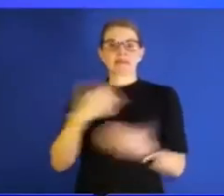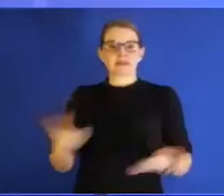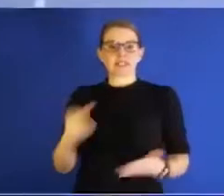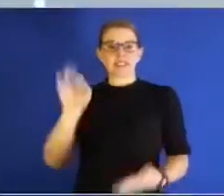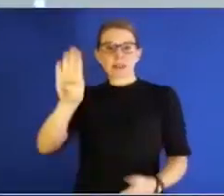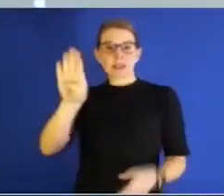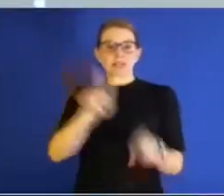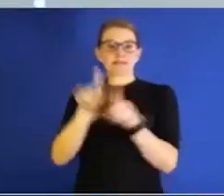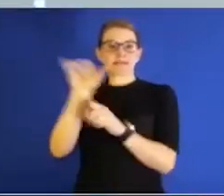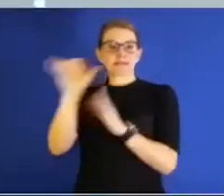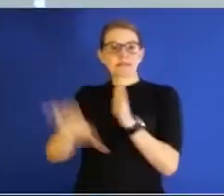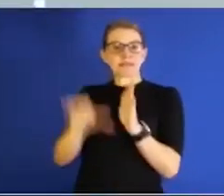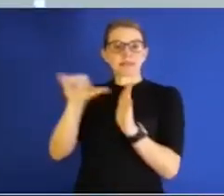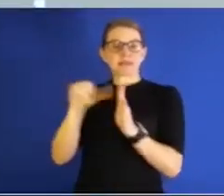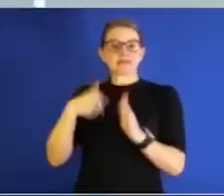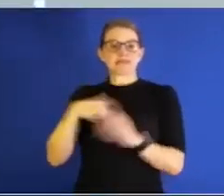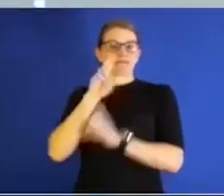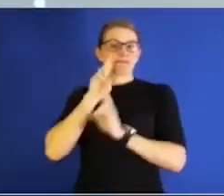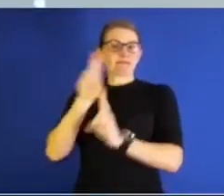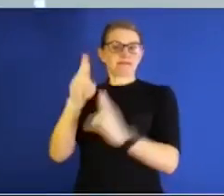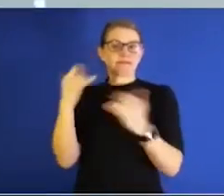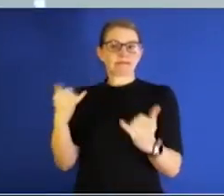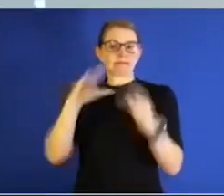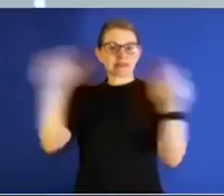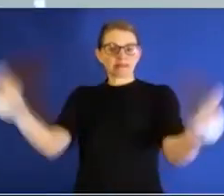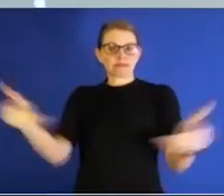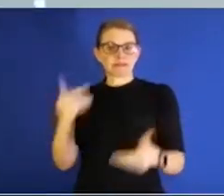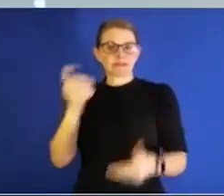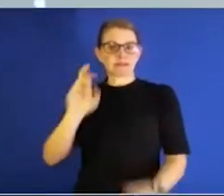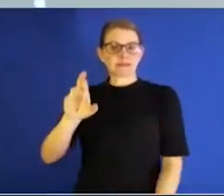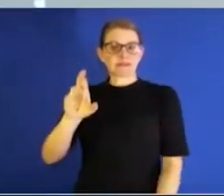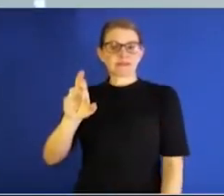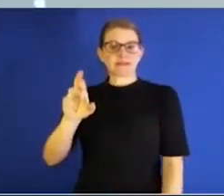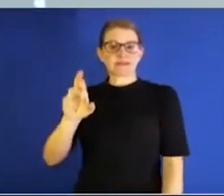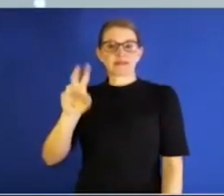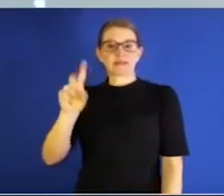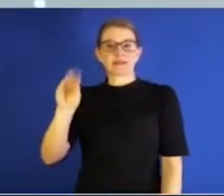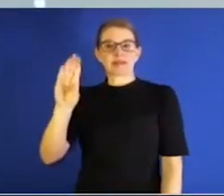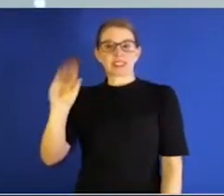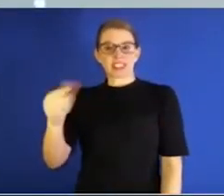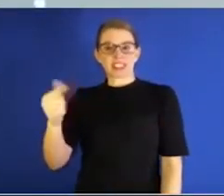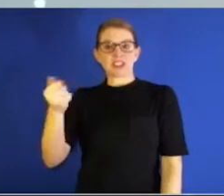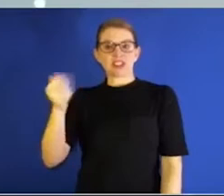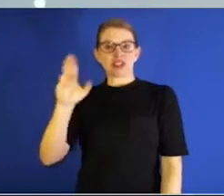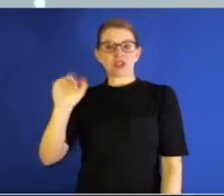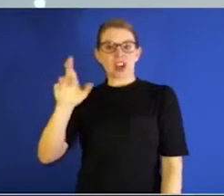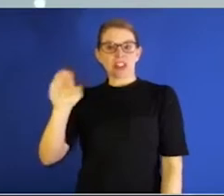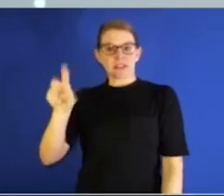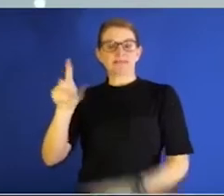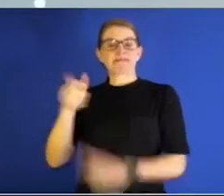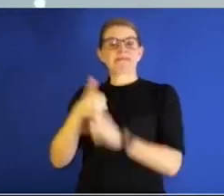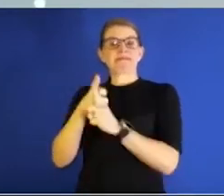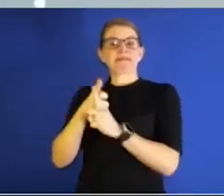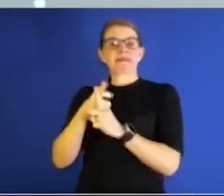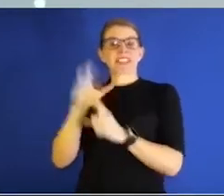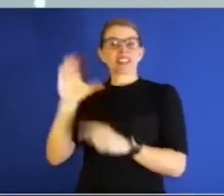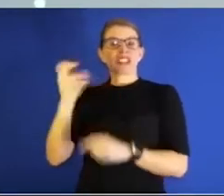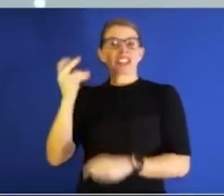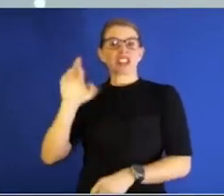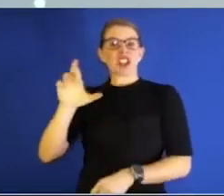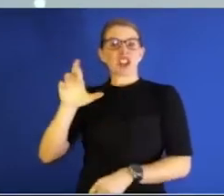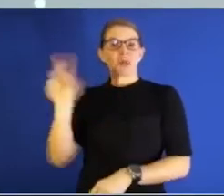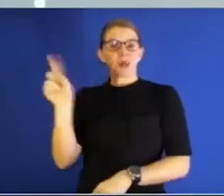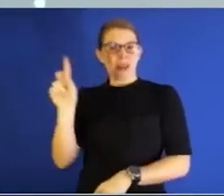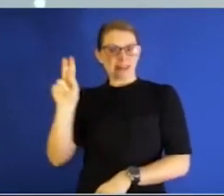We are so honored today to welcome in Dr. Doug Gerard. He is the chancellor over at KU. Today, we're going to talk about what